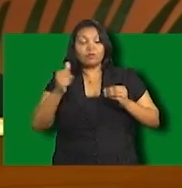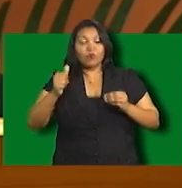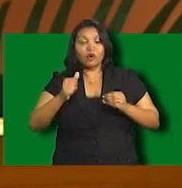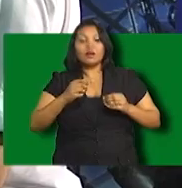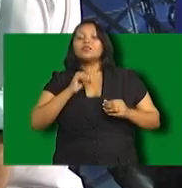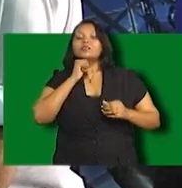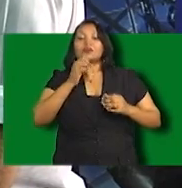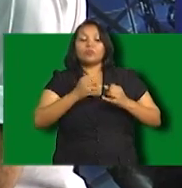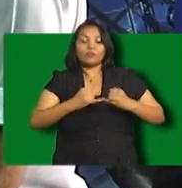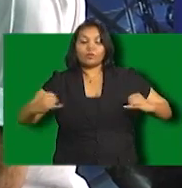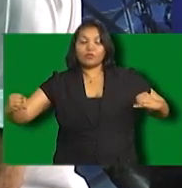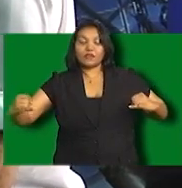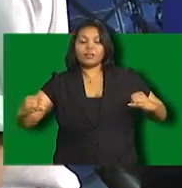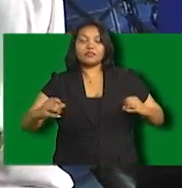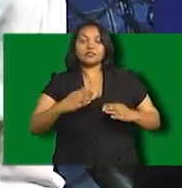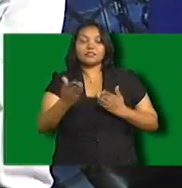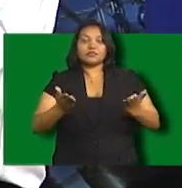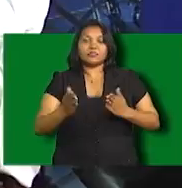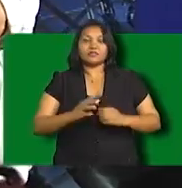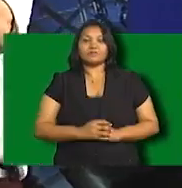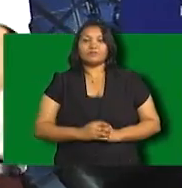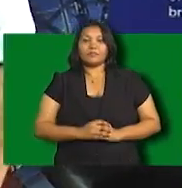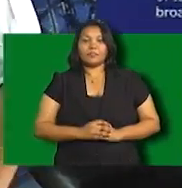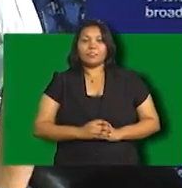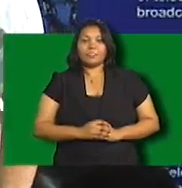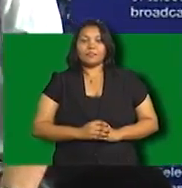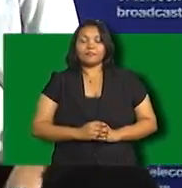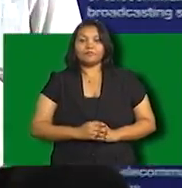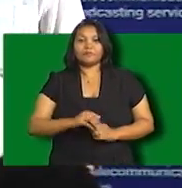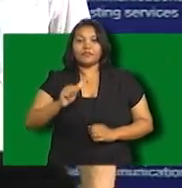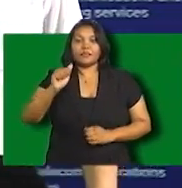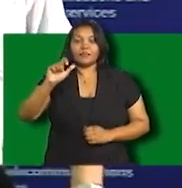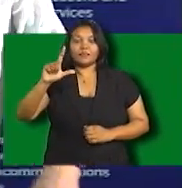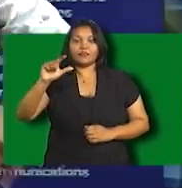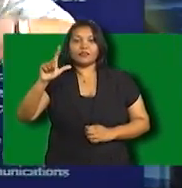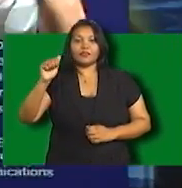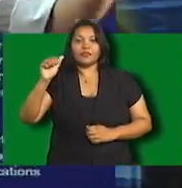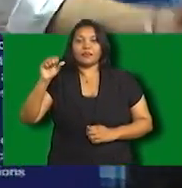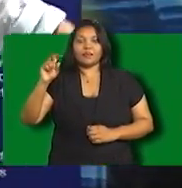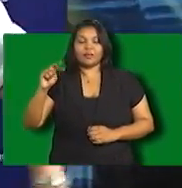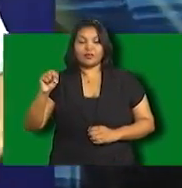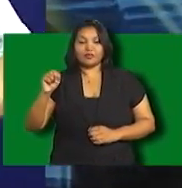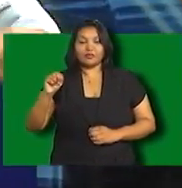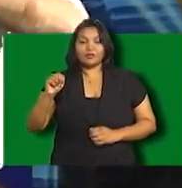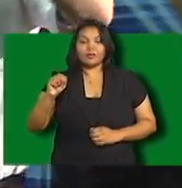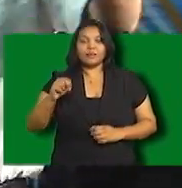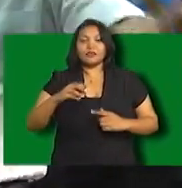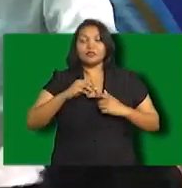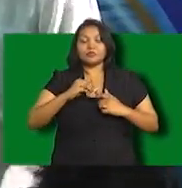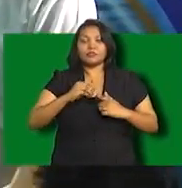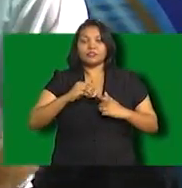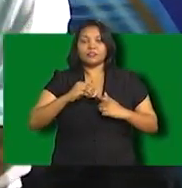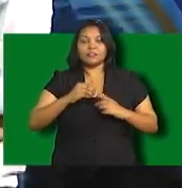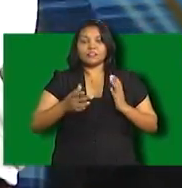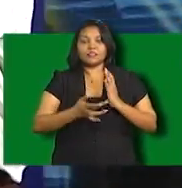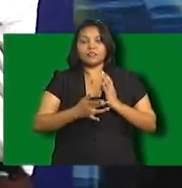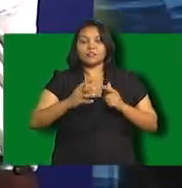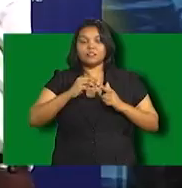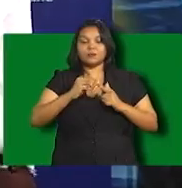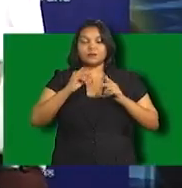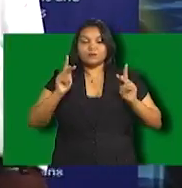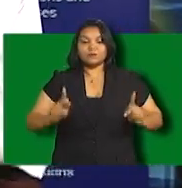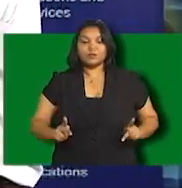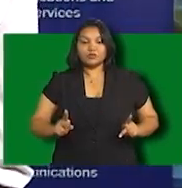services. Mr. Alan Downey, broadcast consultant and specialist, discusses the opportunities and the need for